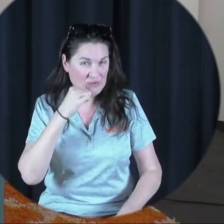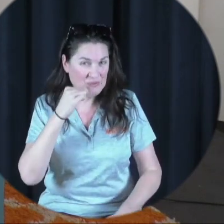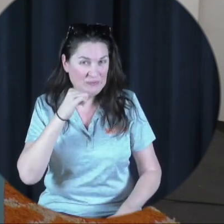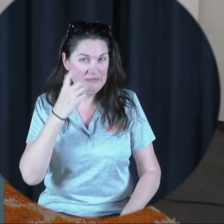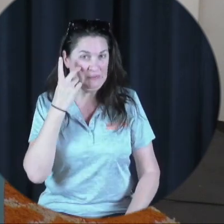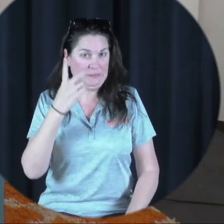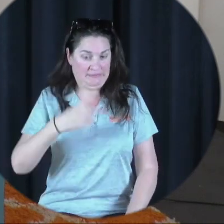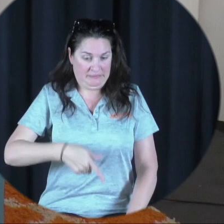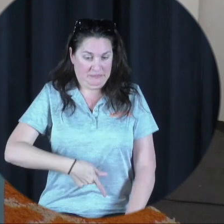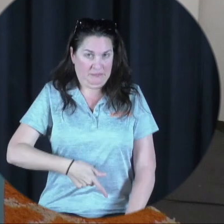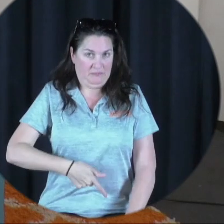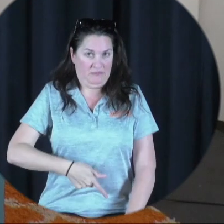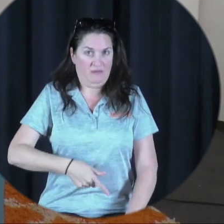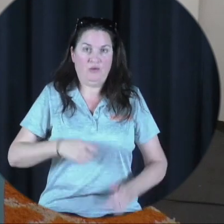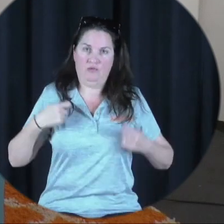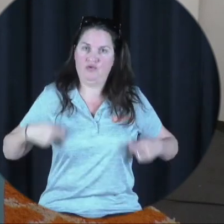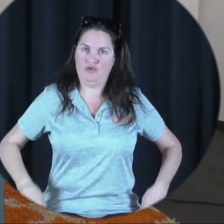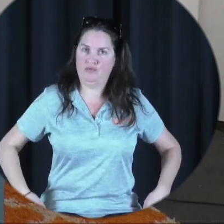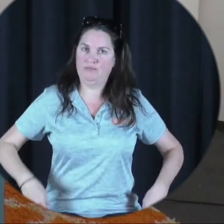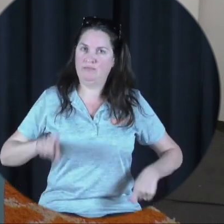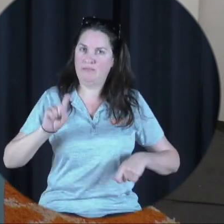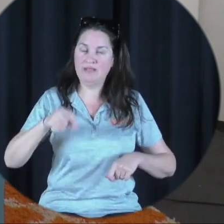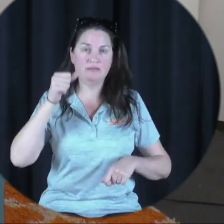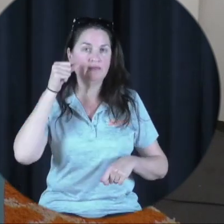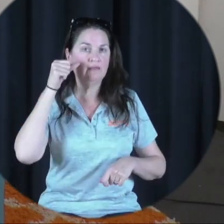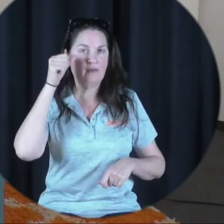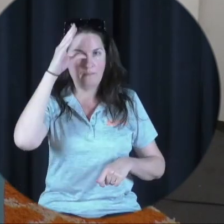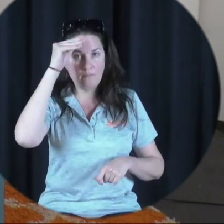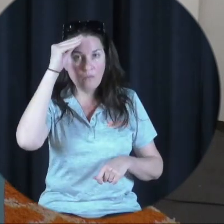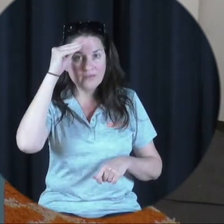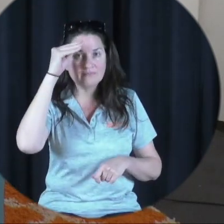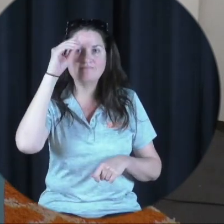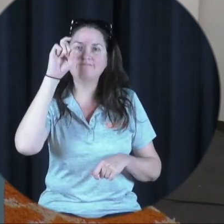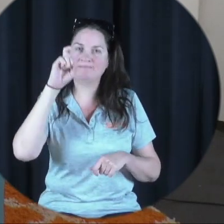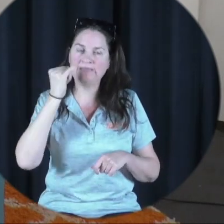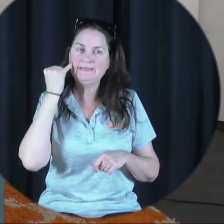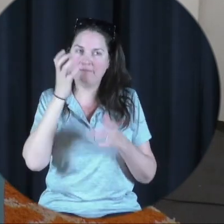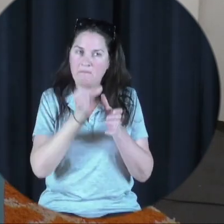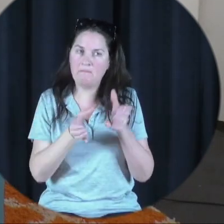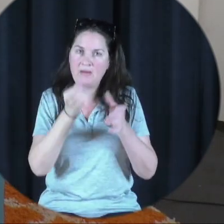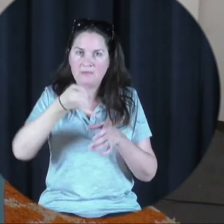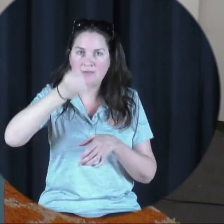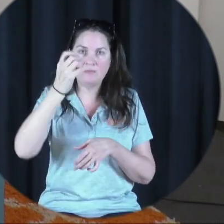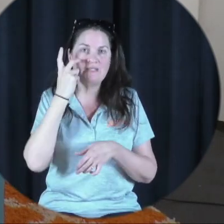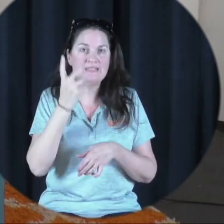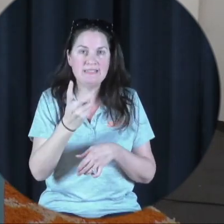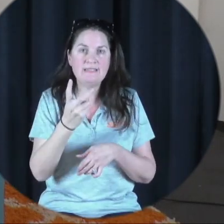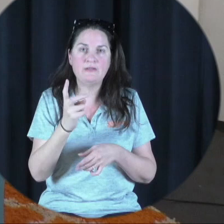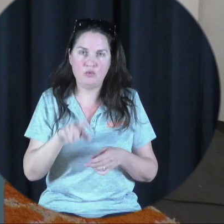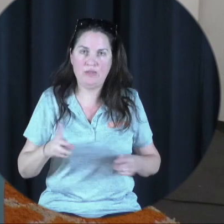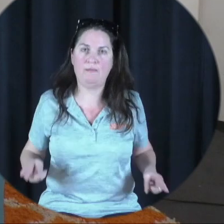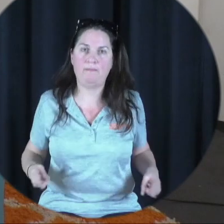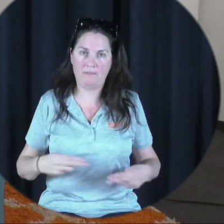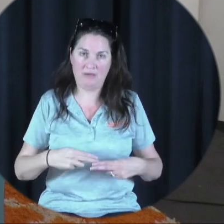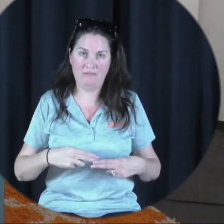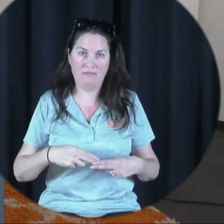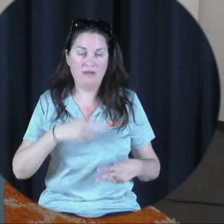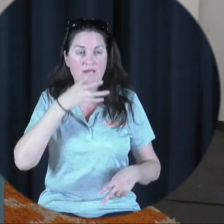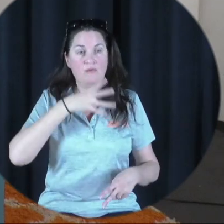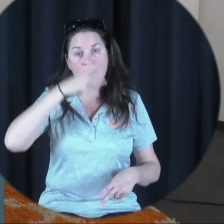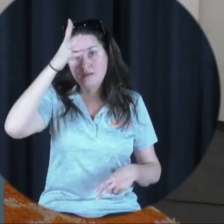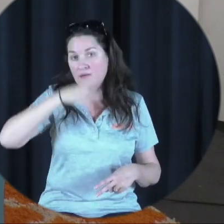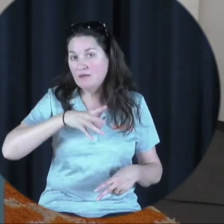you need a longer shirt. Gentlemen, if we can see your butt crack, you need a belt. Ladies and gentlemen, if we see your